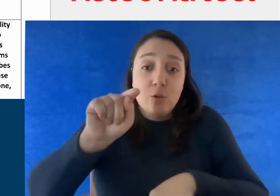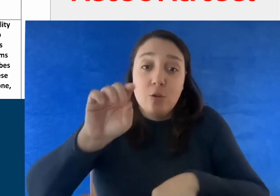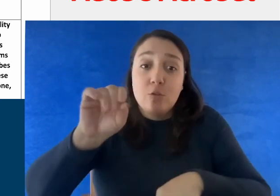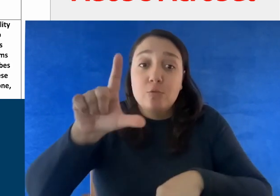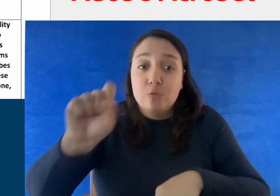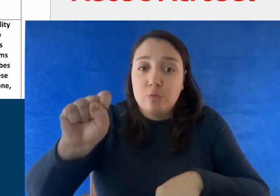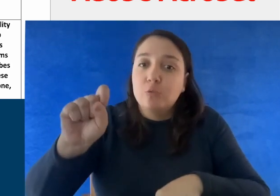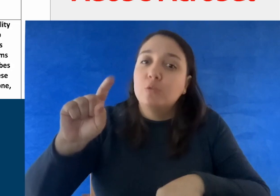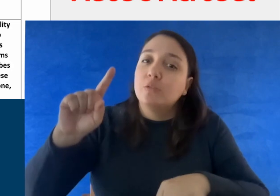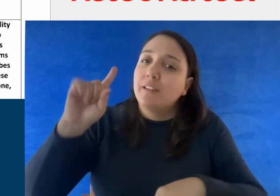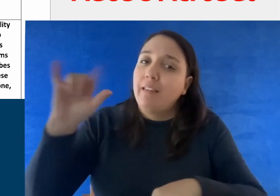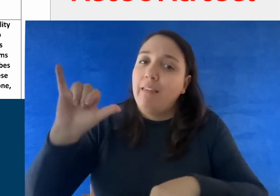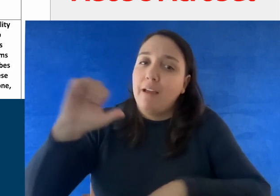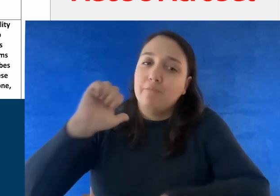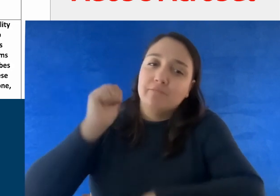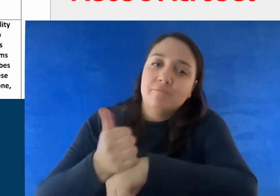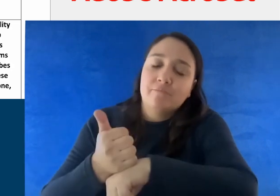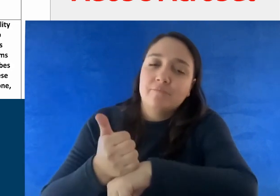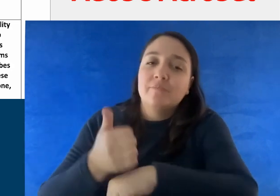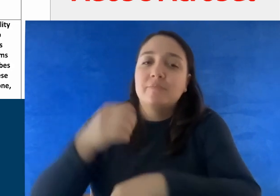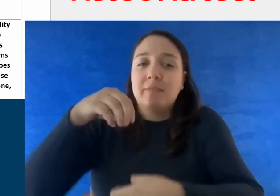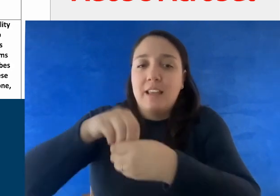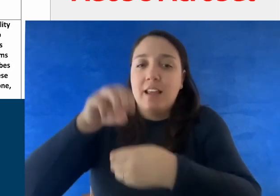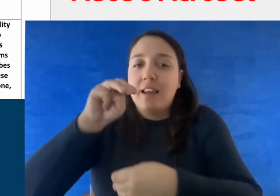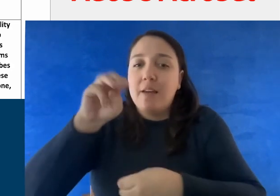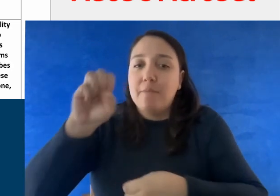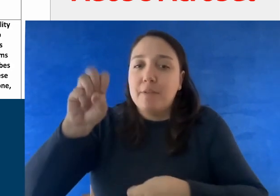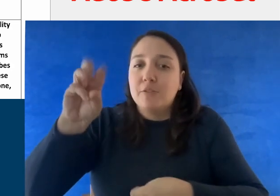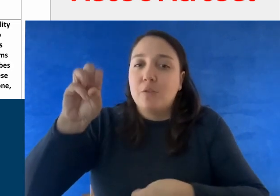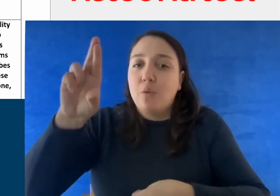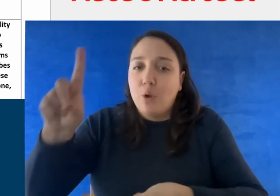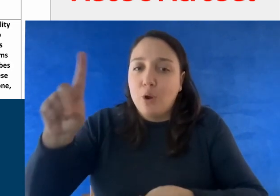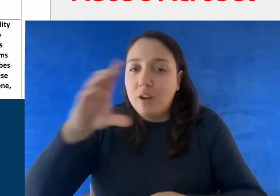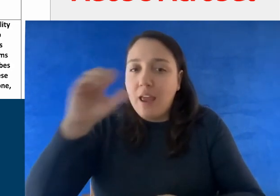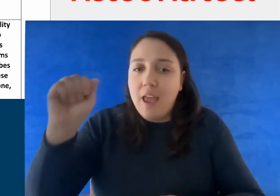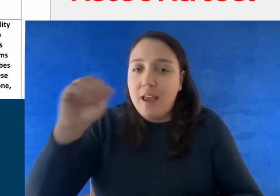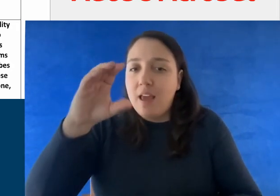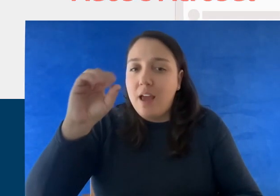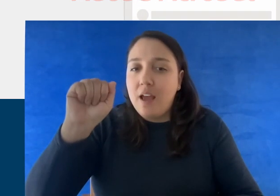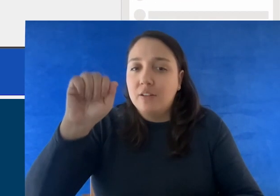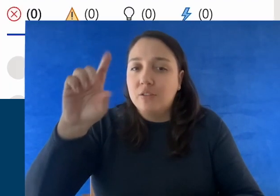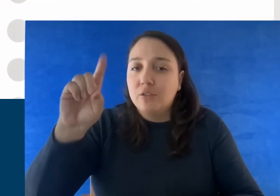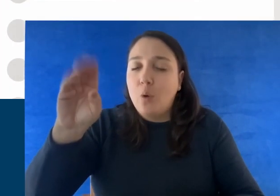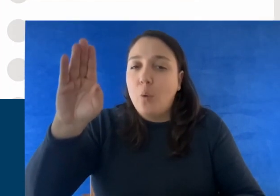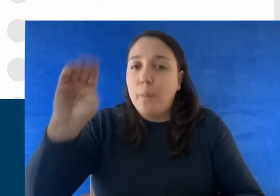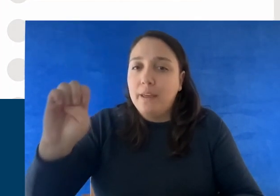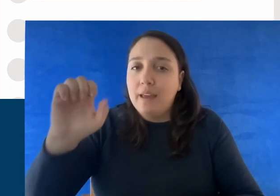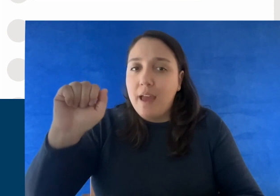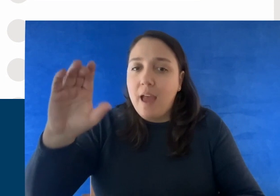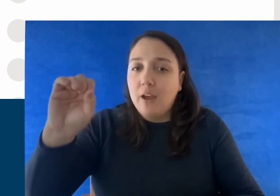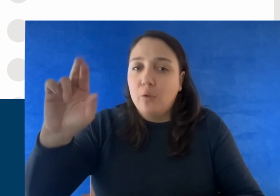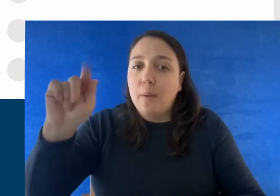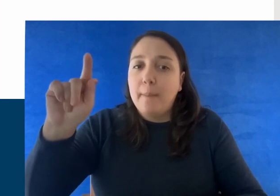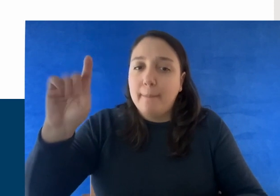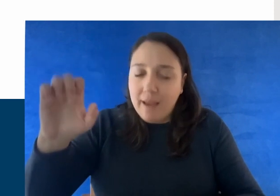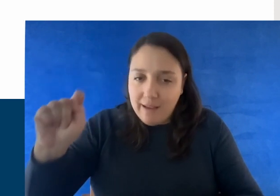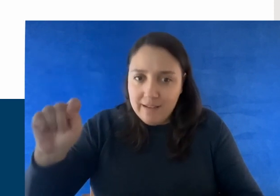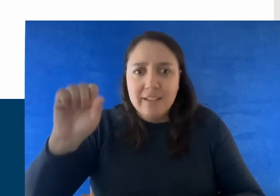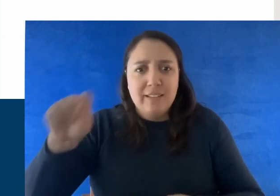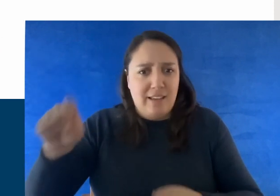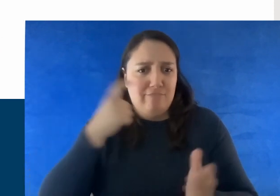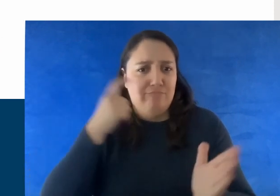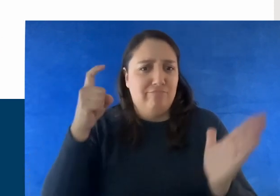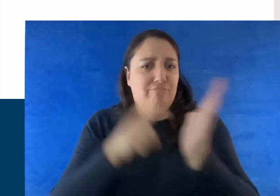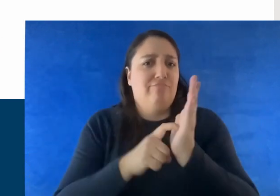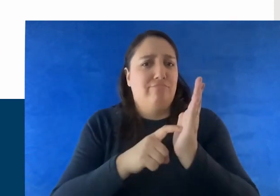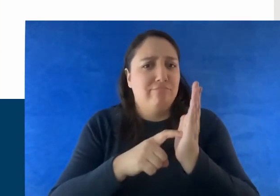accessibility checkers in Microsoft Word and Adobe Acrobat to identify any issues that might make your materials difficult for people